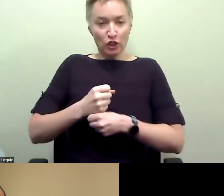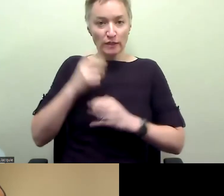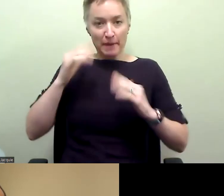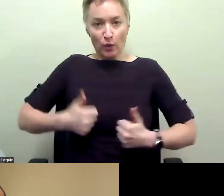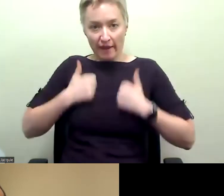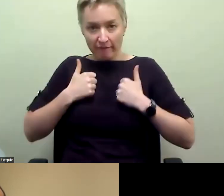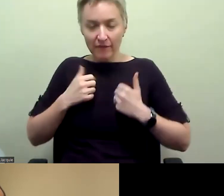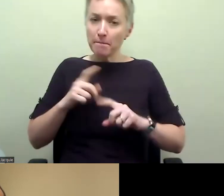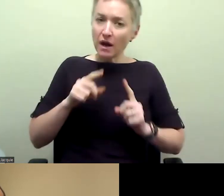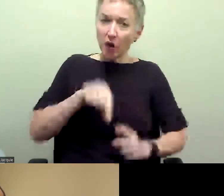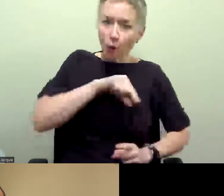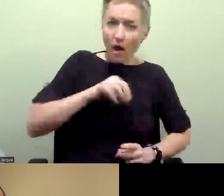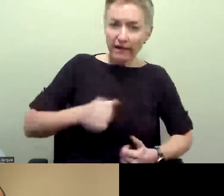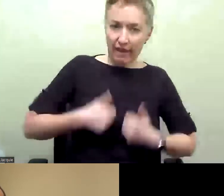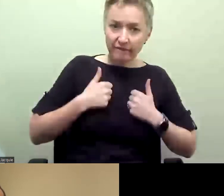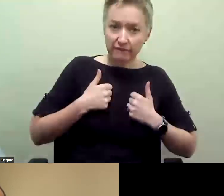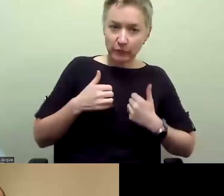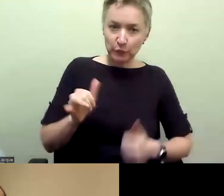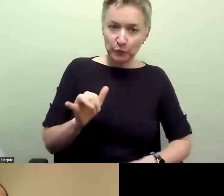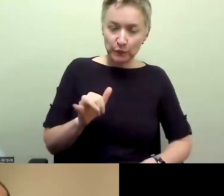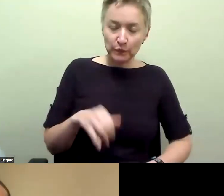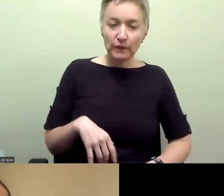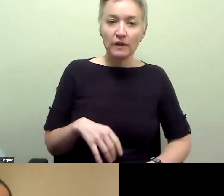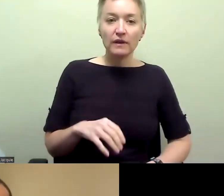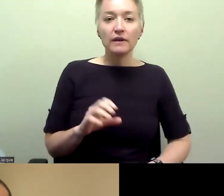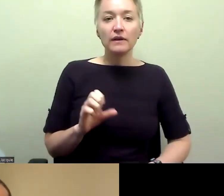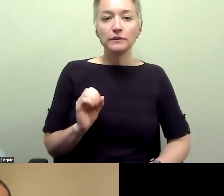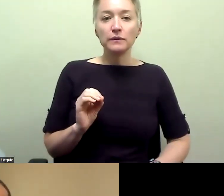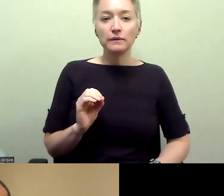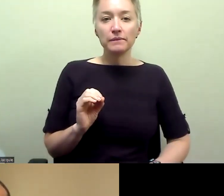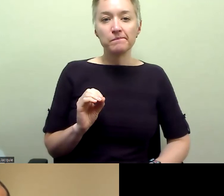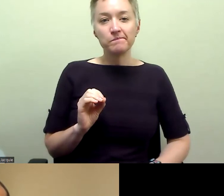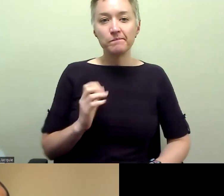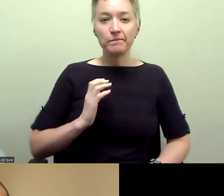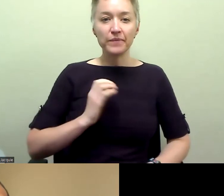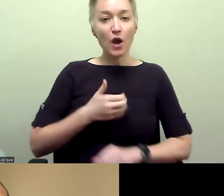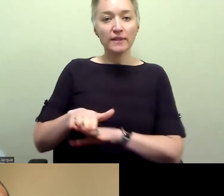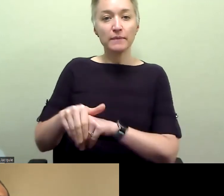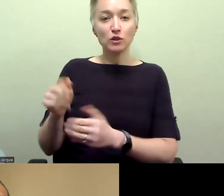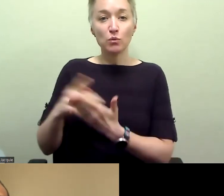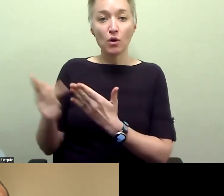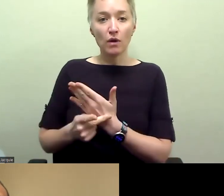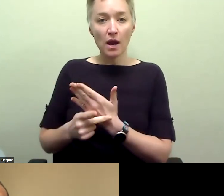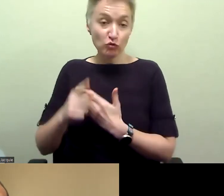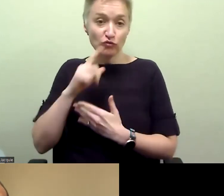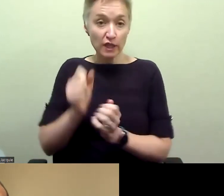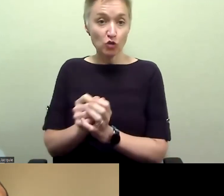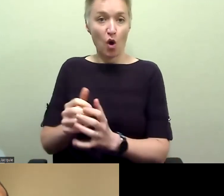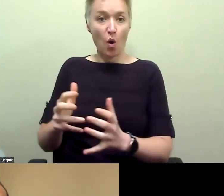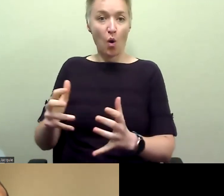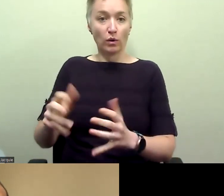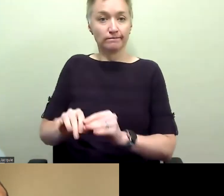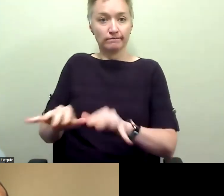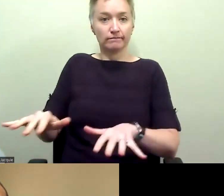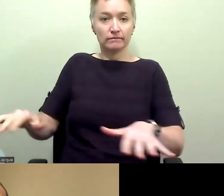So, you know, we, we do a, uh, you know, our simulation program has really grown here at the School of Nursing. And,